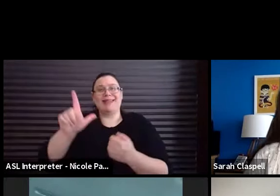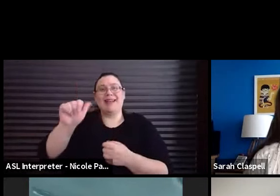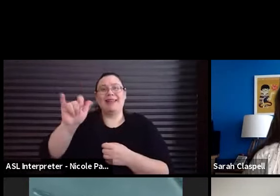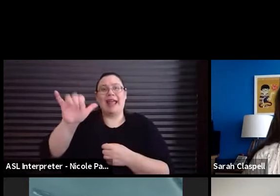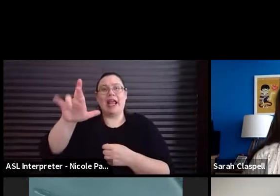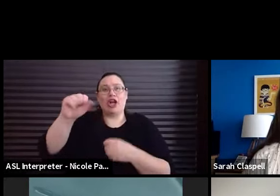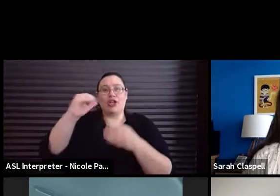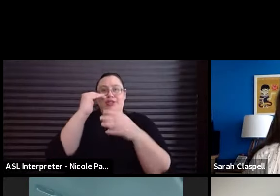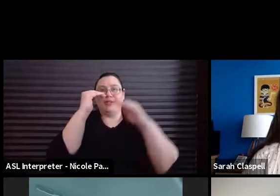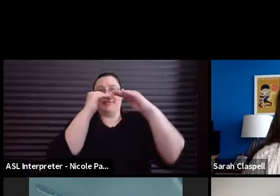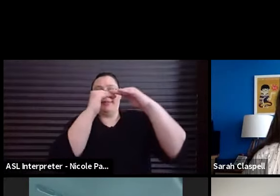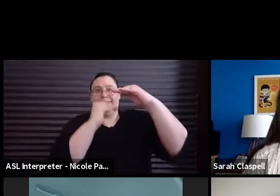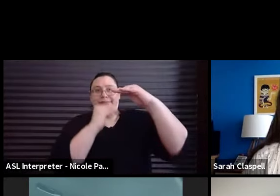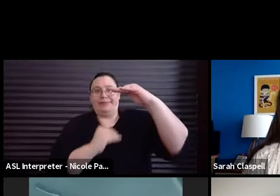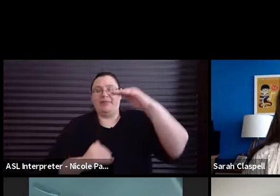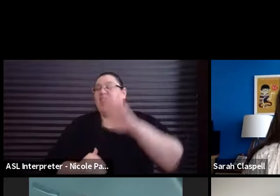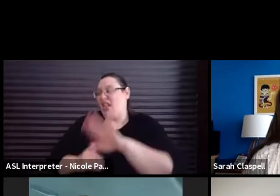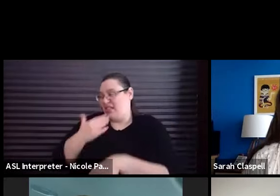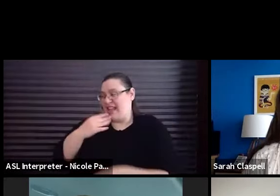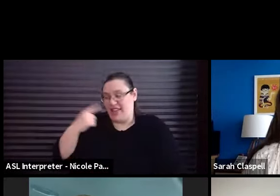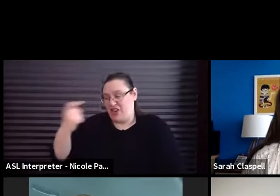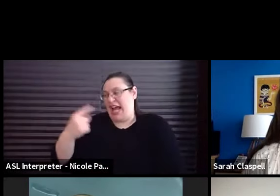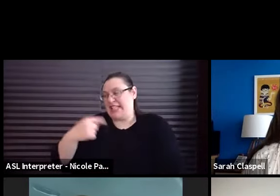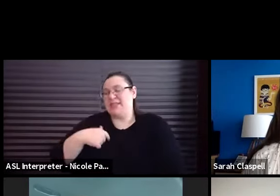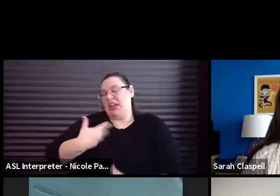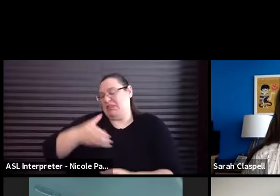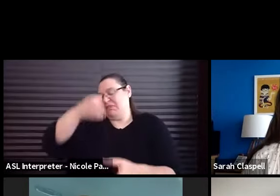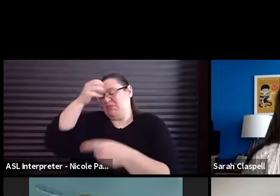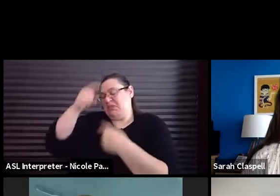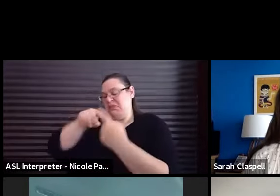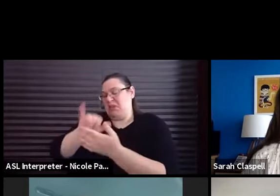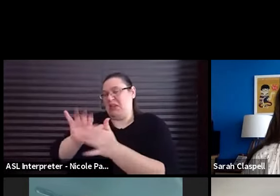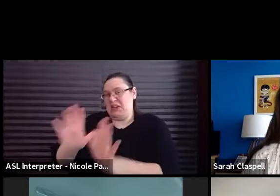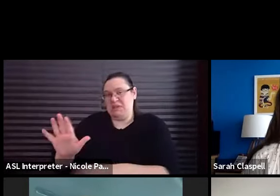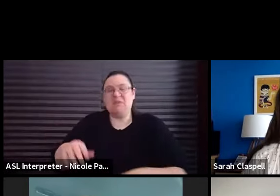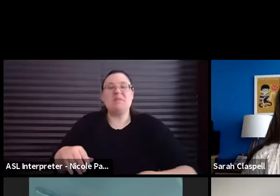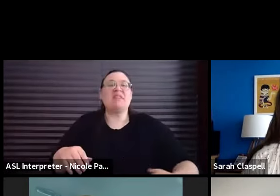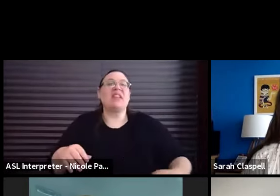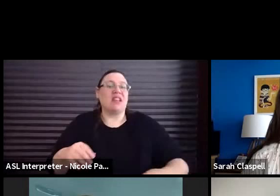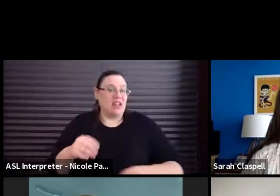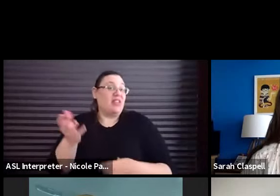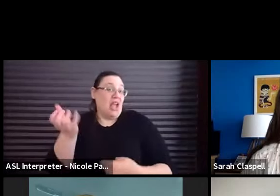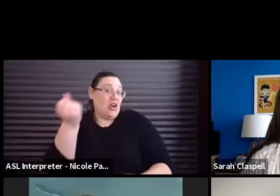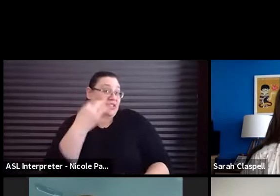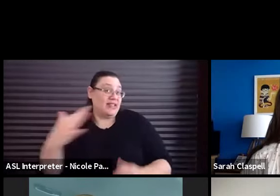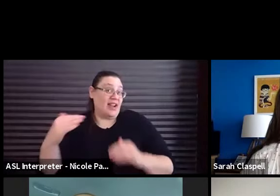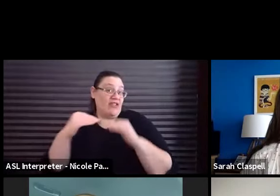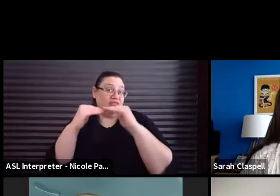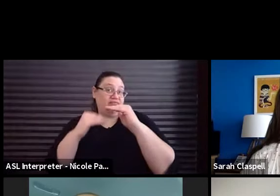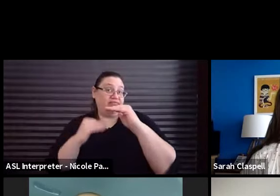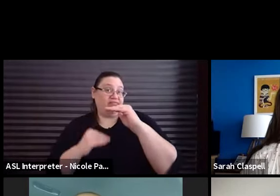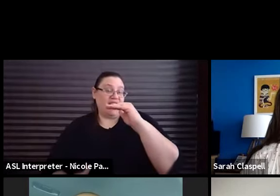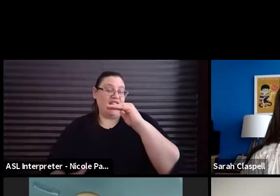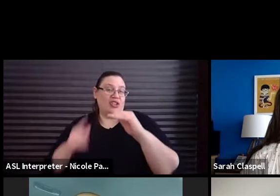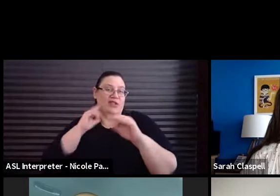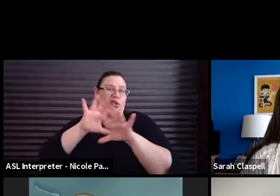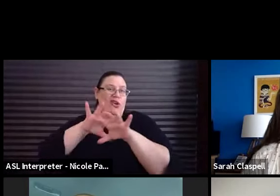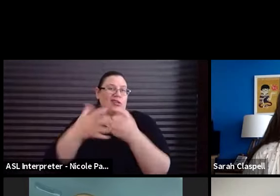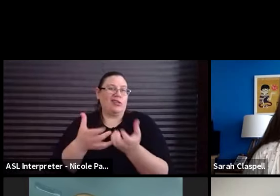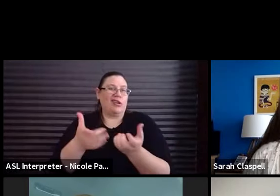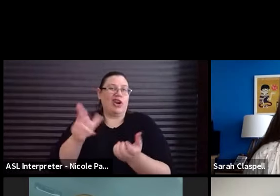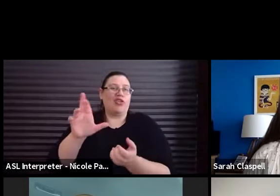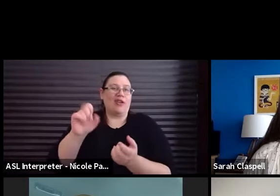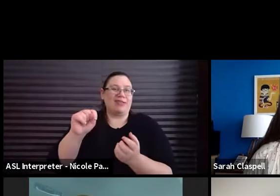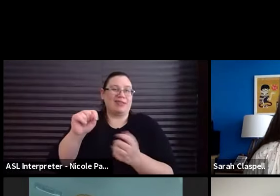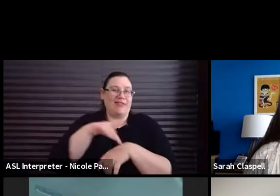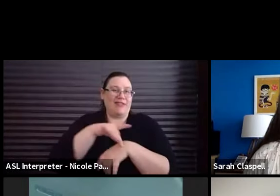Thank you for asking me, Brennan. That's something I know a lot about. And there are, there are several layers. Uh, there is a,